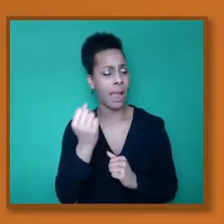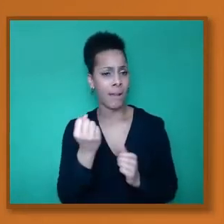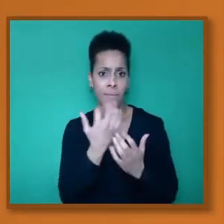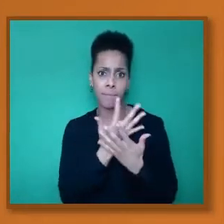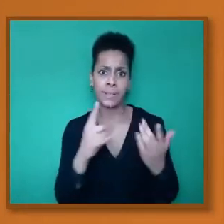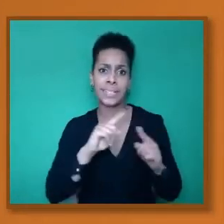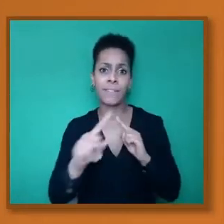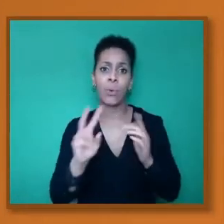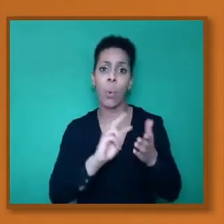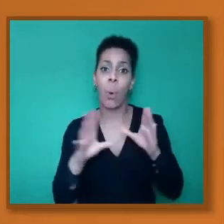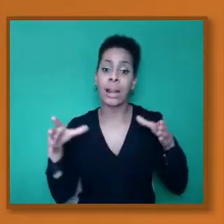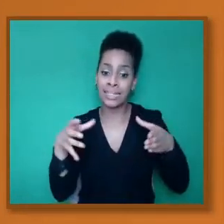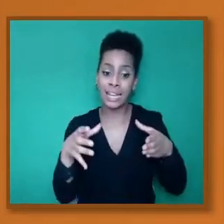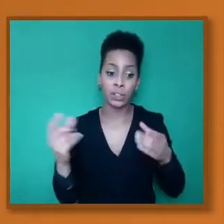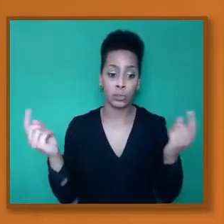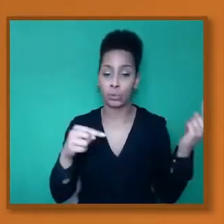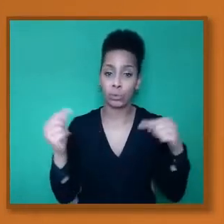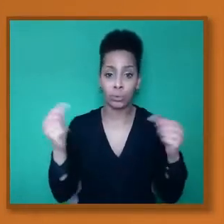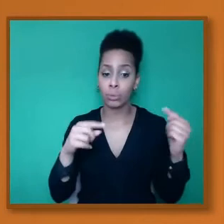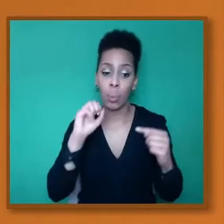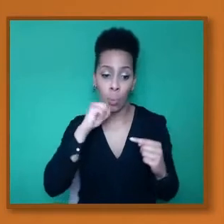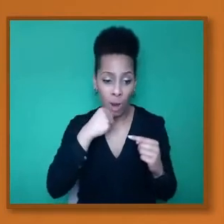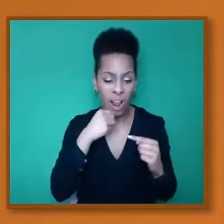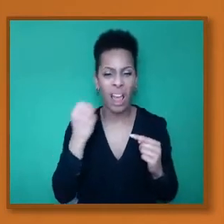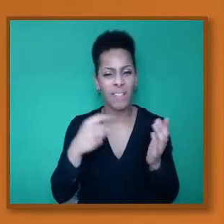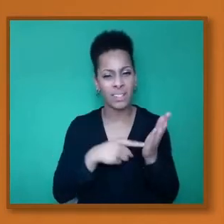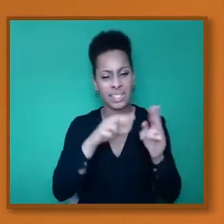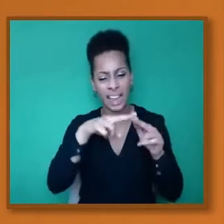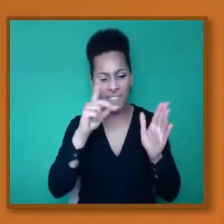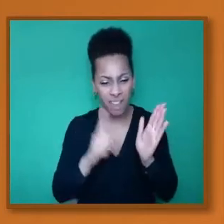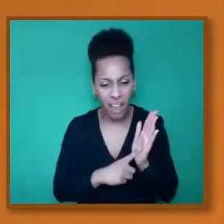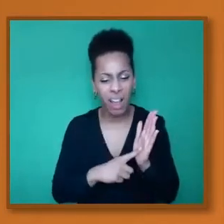TfL and others, they will be offering employment opportunities and apprenticeships.